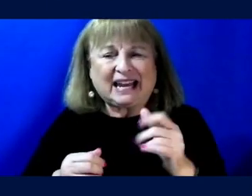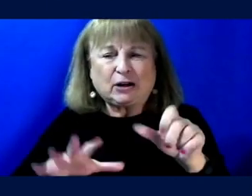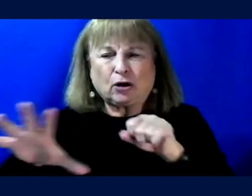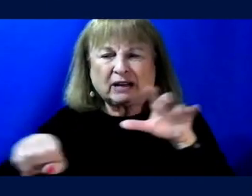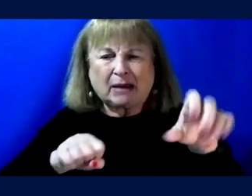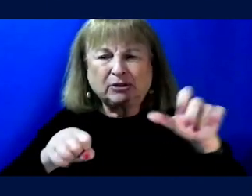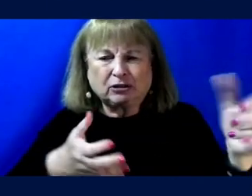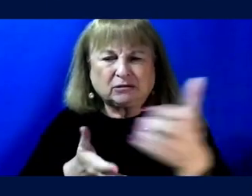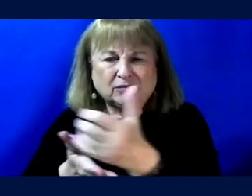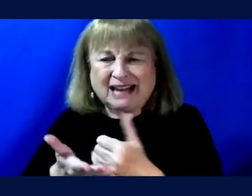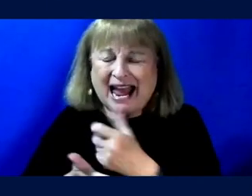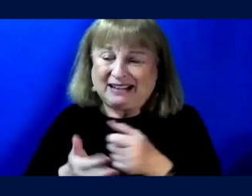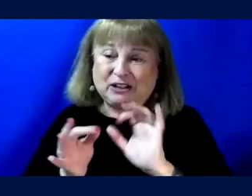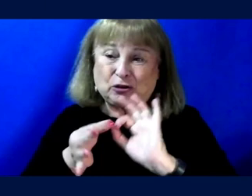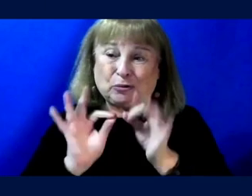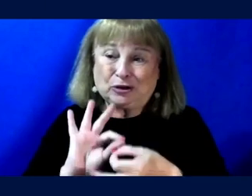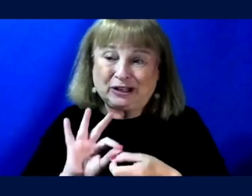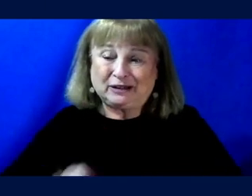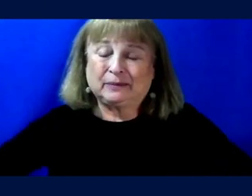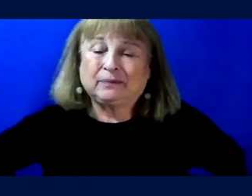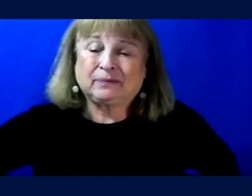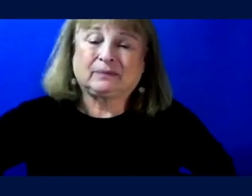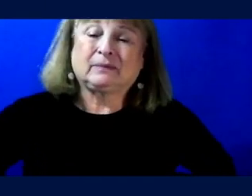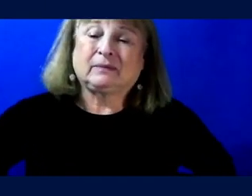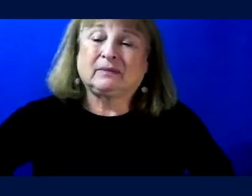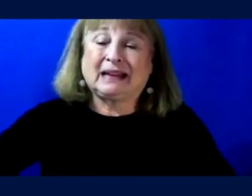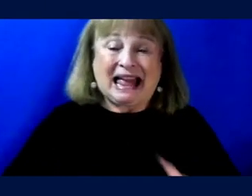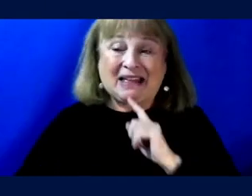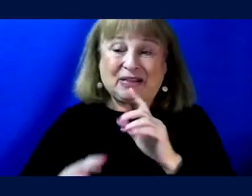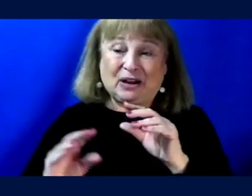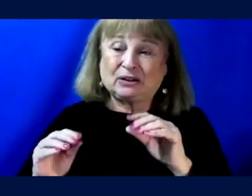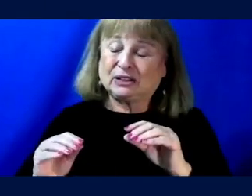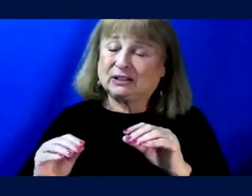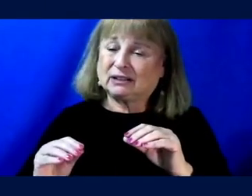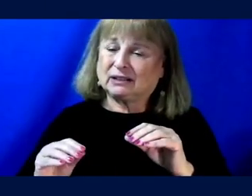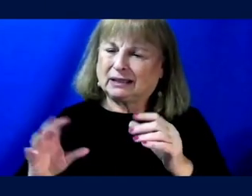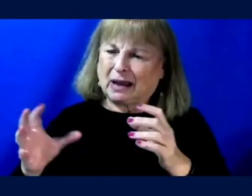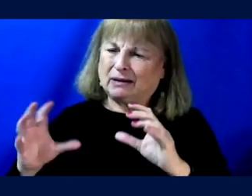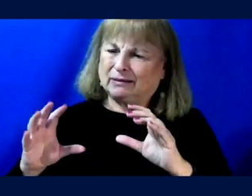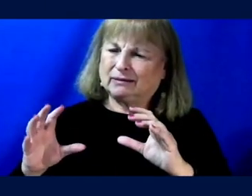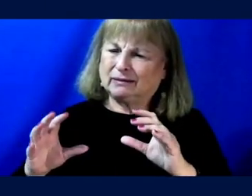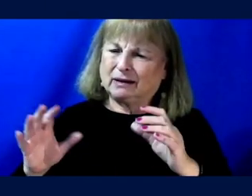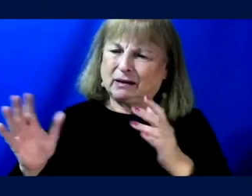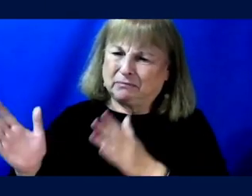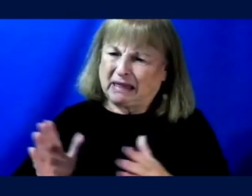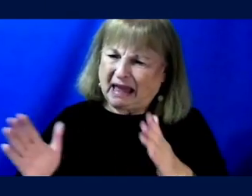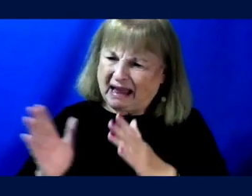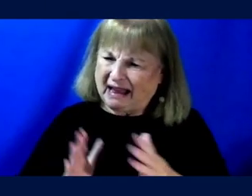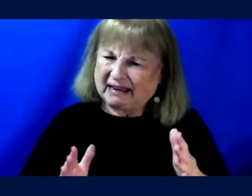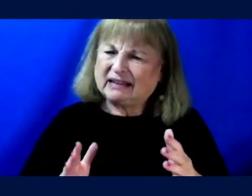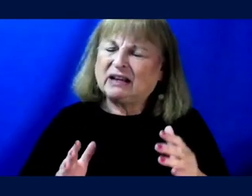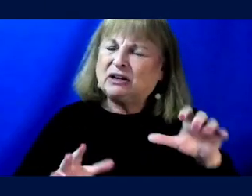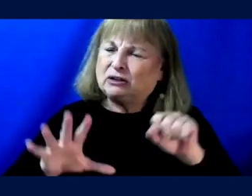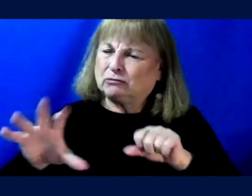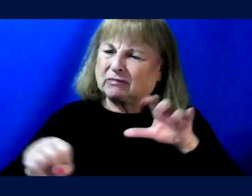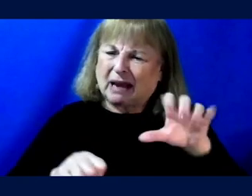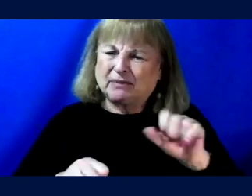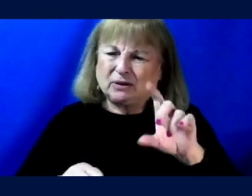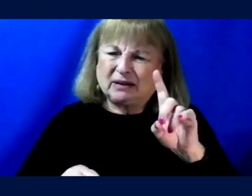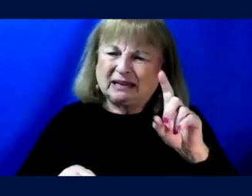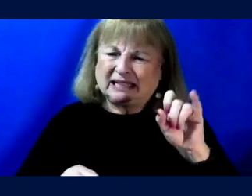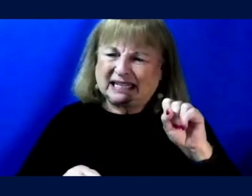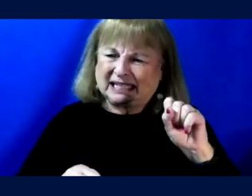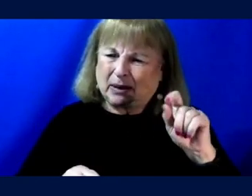and being interpreted. There's a movement, um, as well in data spaces to capture disability as a core